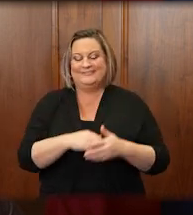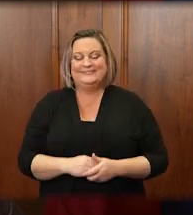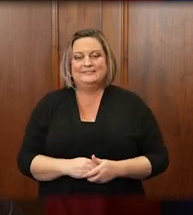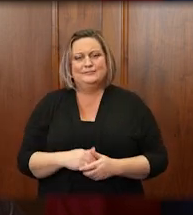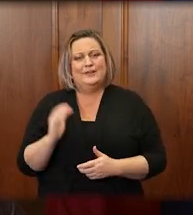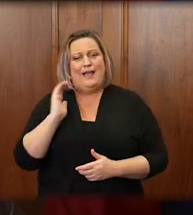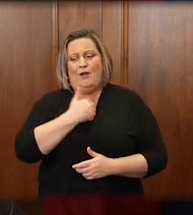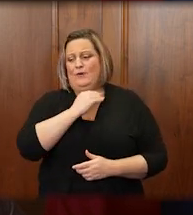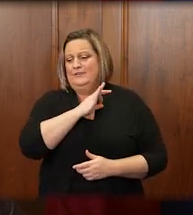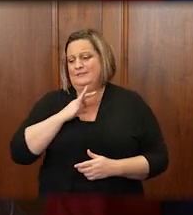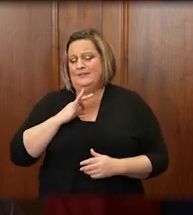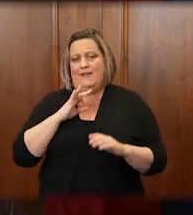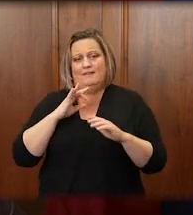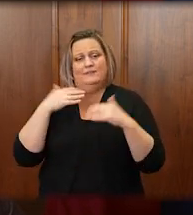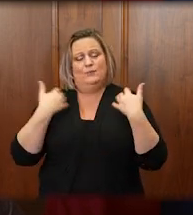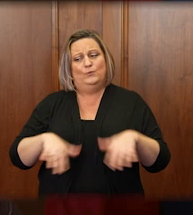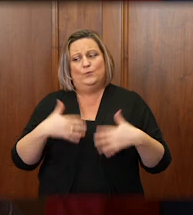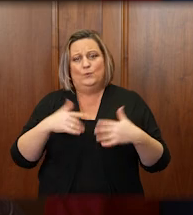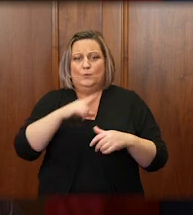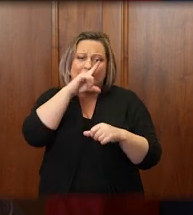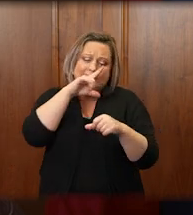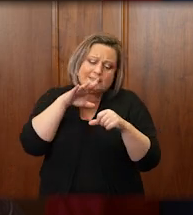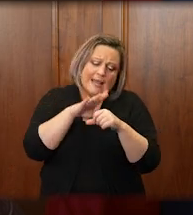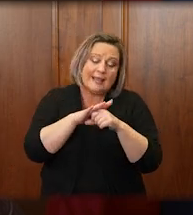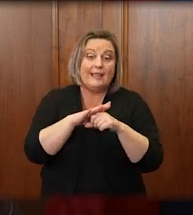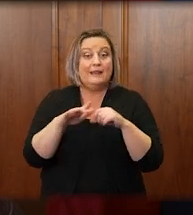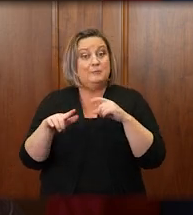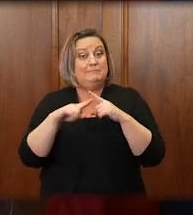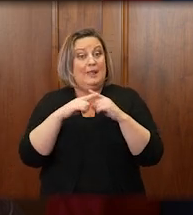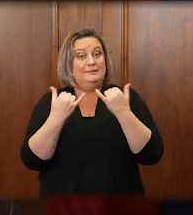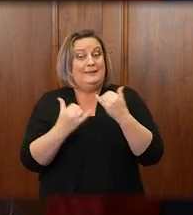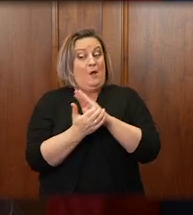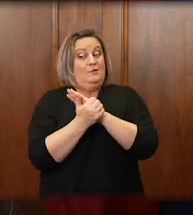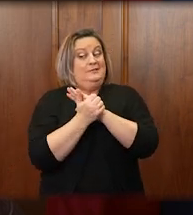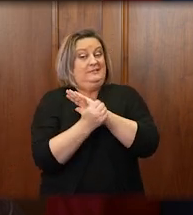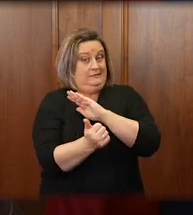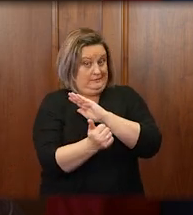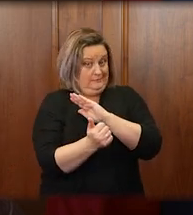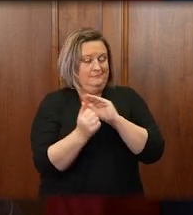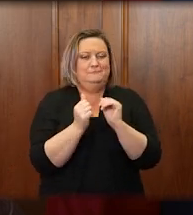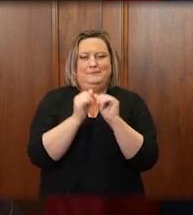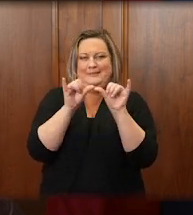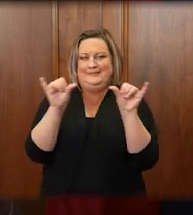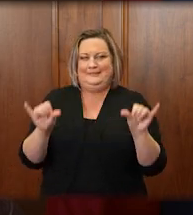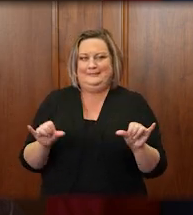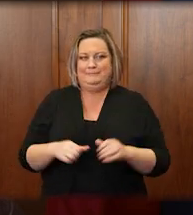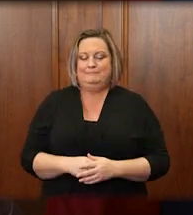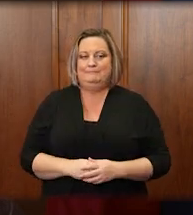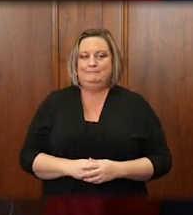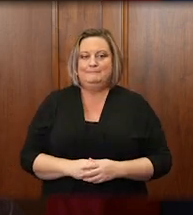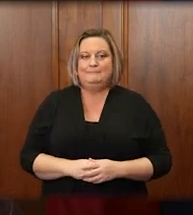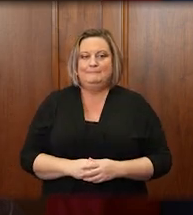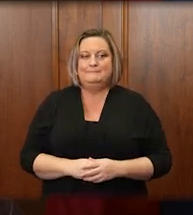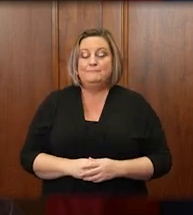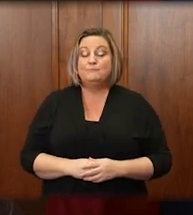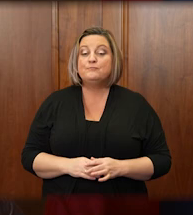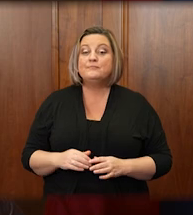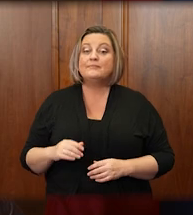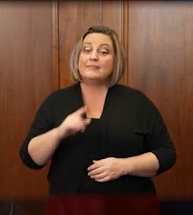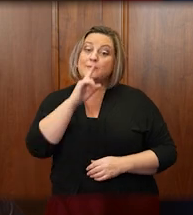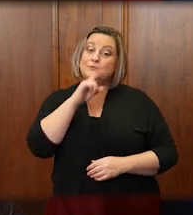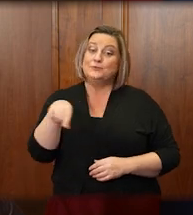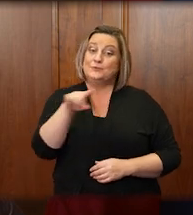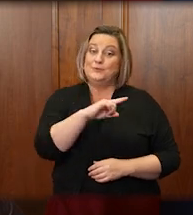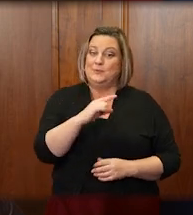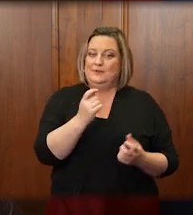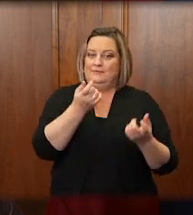hardworking and at this point skilled with the systems it works with. However, and I'm sure you'll agree with me on that,